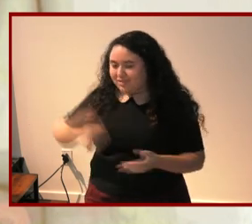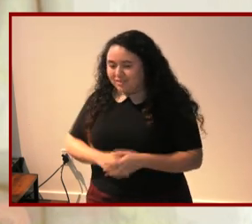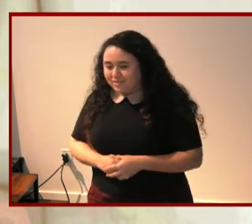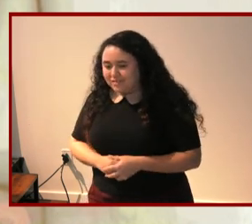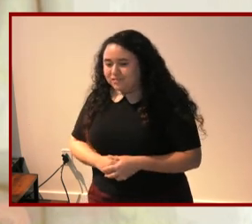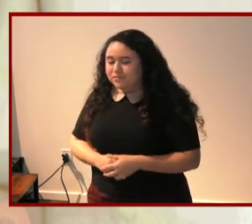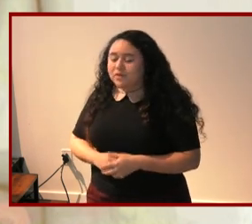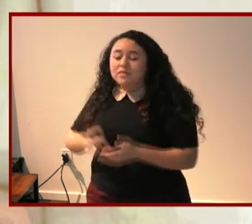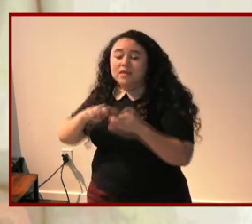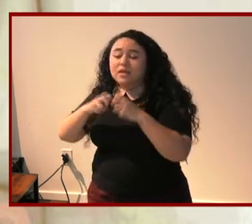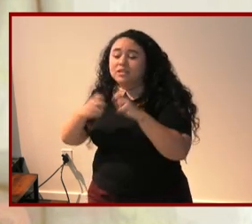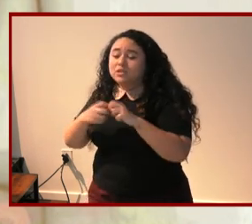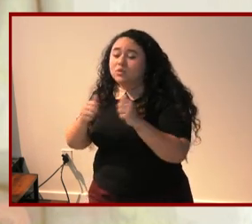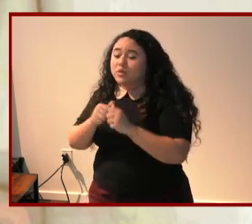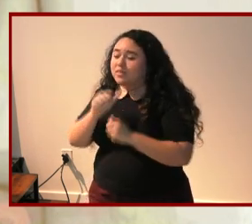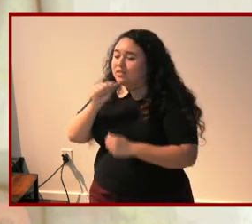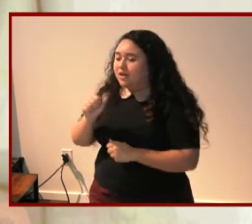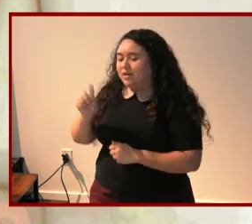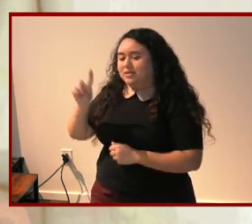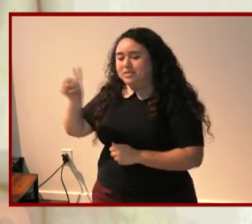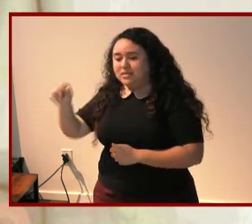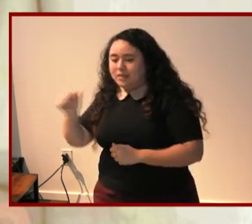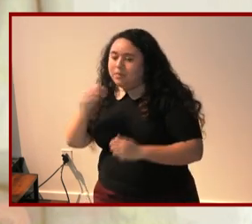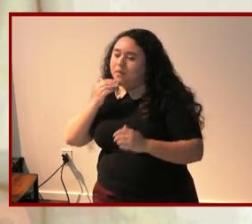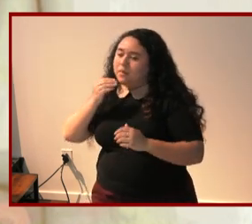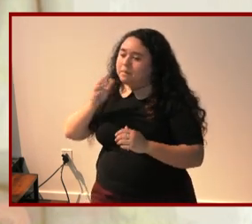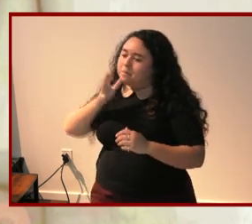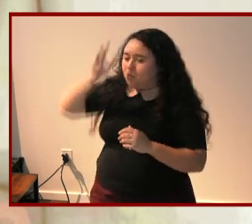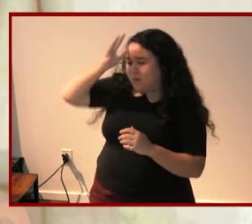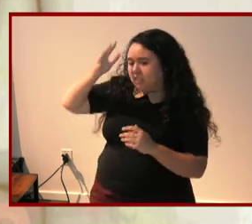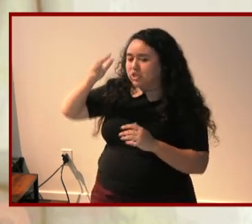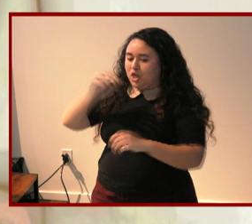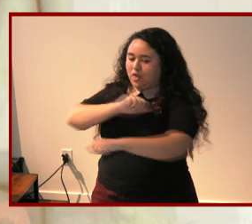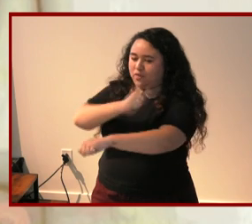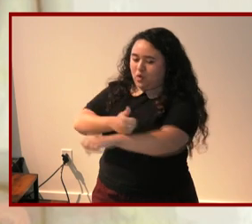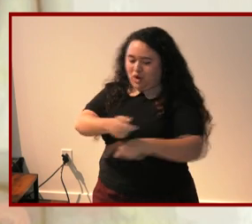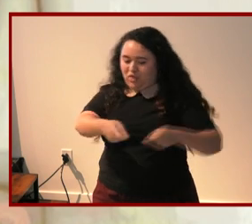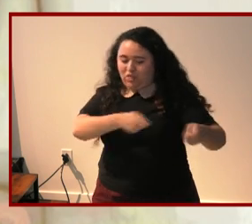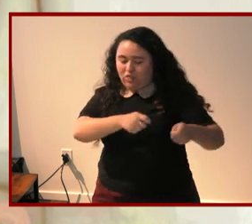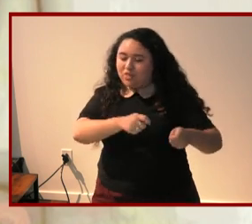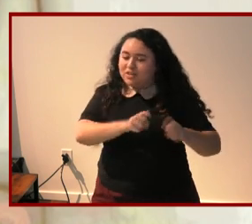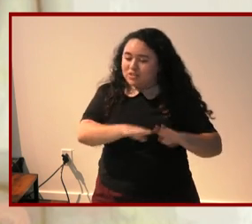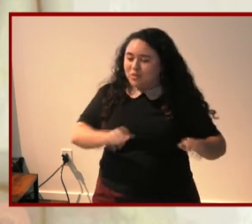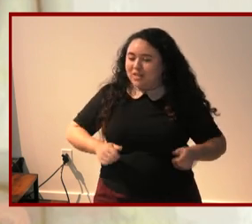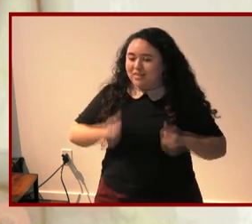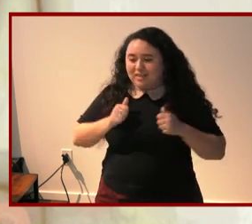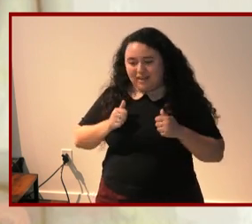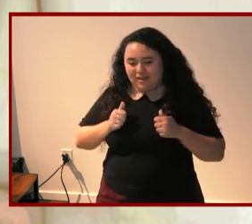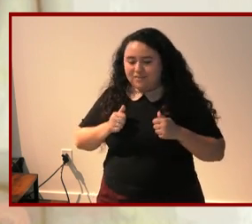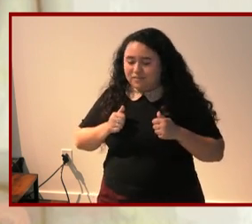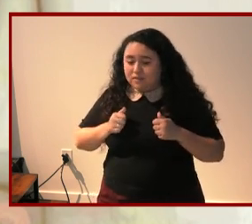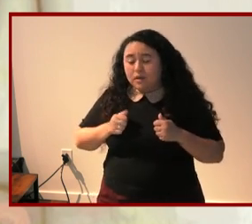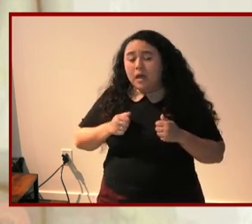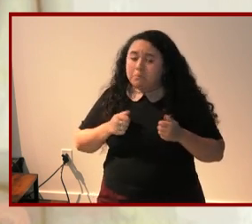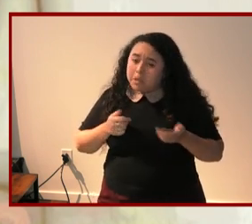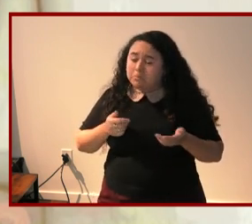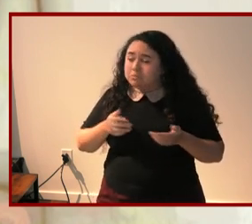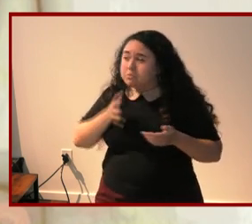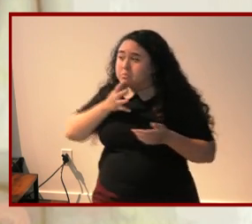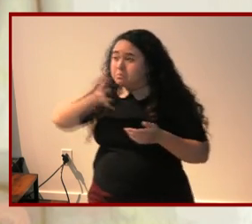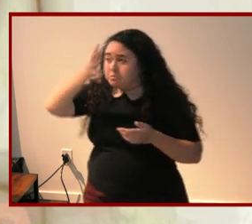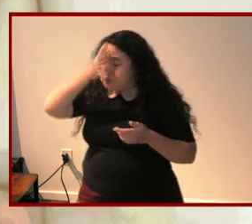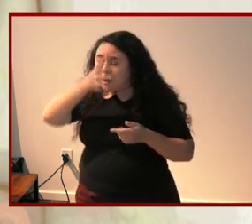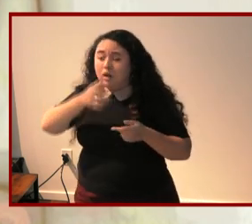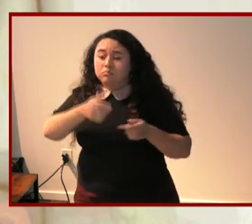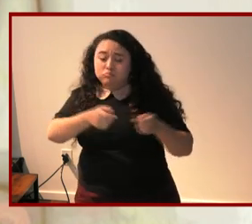-disabled parental authority adult authority over children's life is fundamental to children's survival especially during